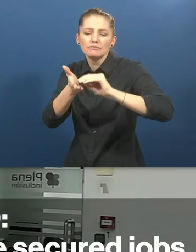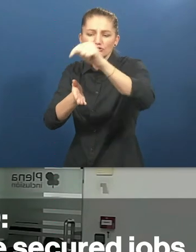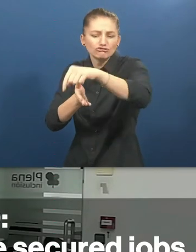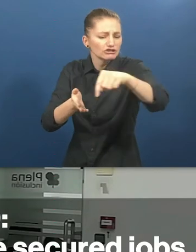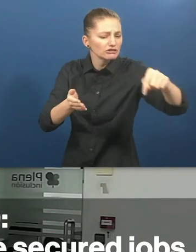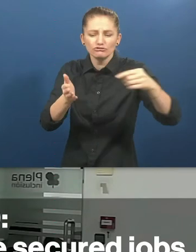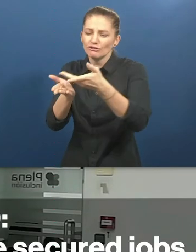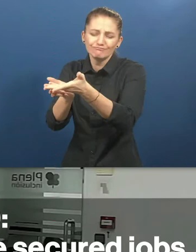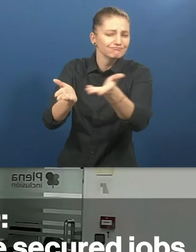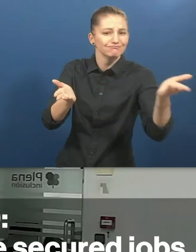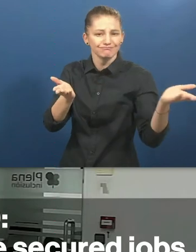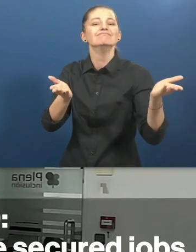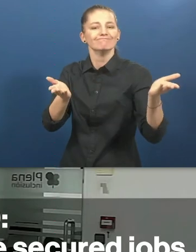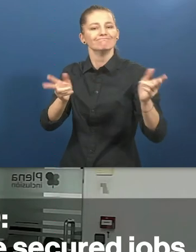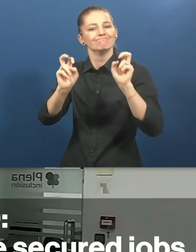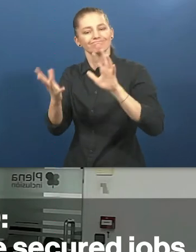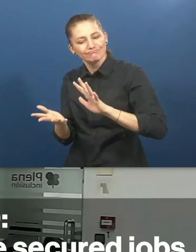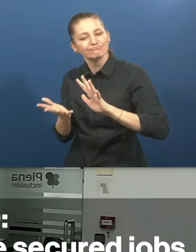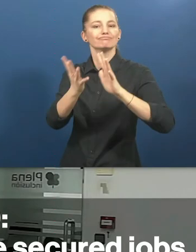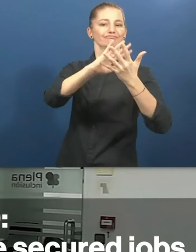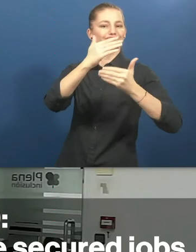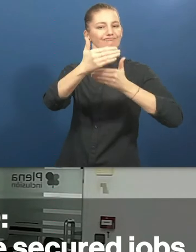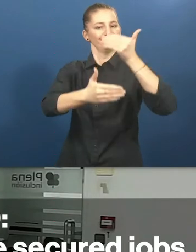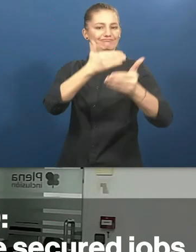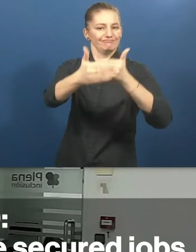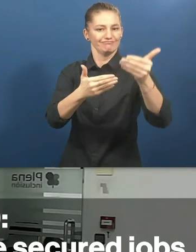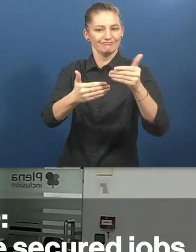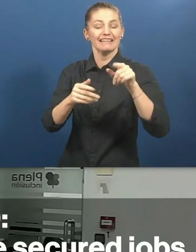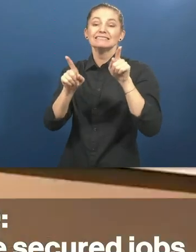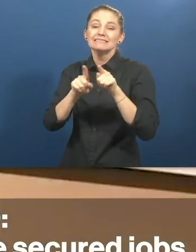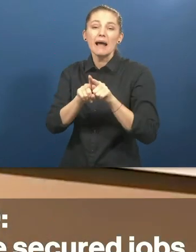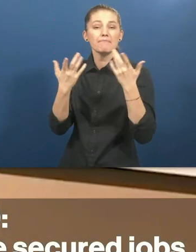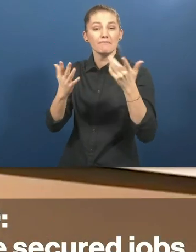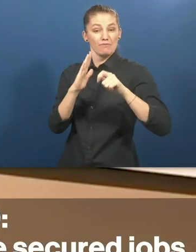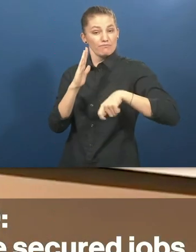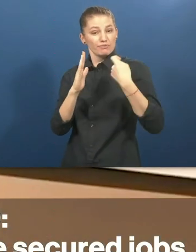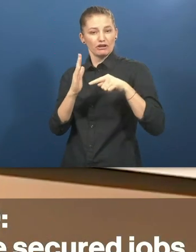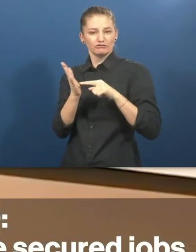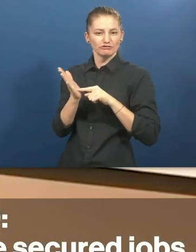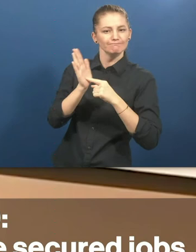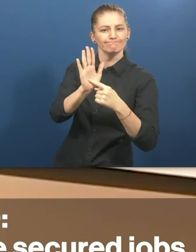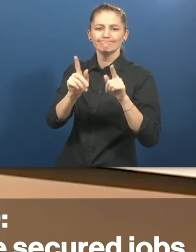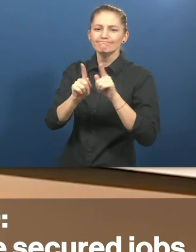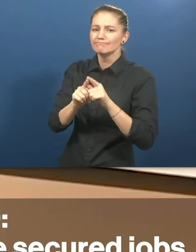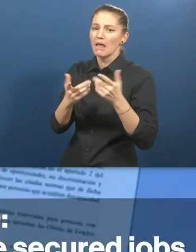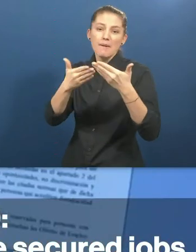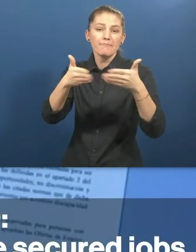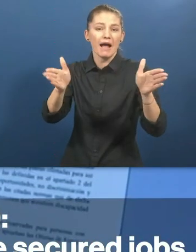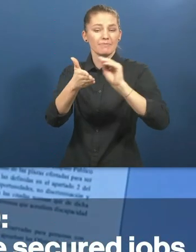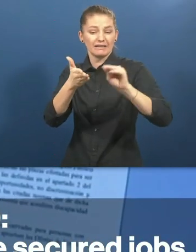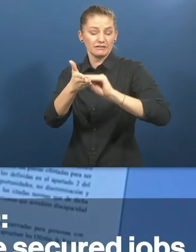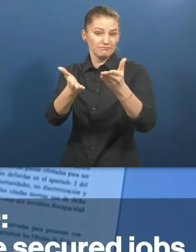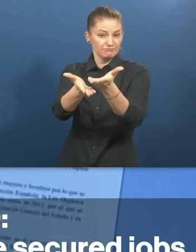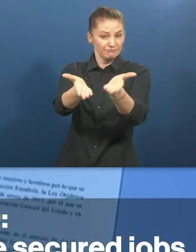because this project guarantees that the public administration also incorporate these people and in this way it becomes diverse as a society,